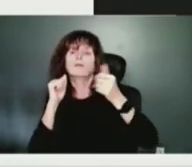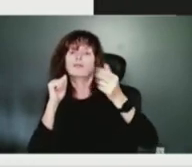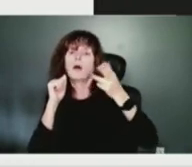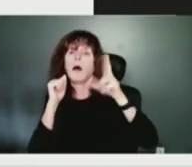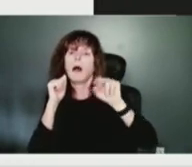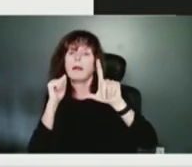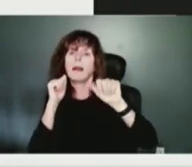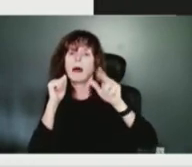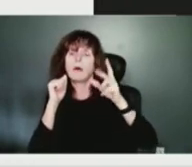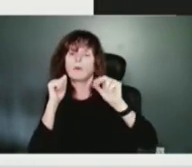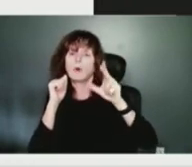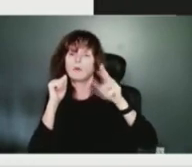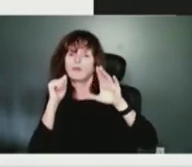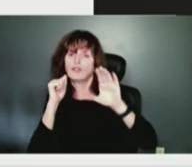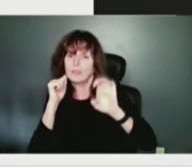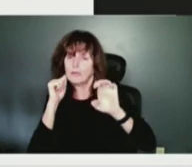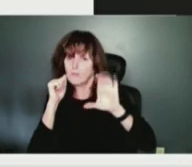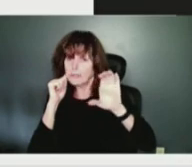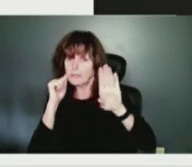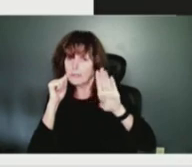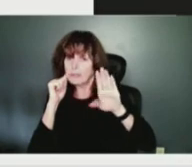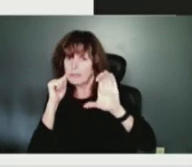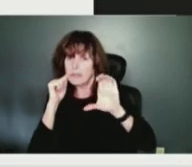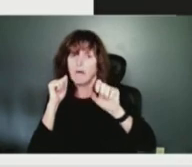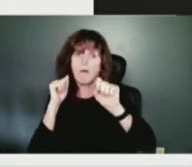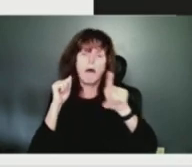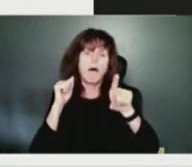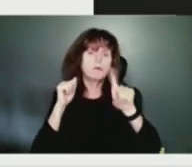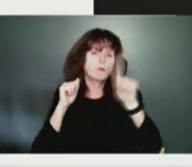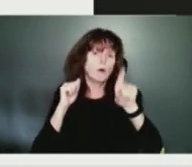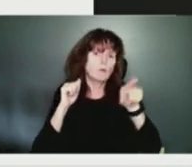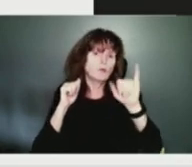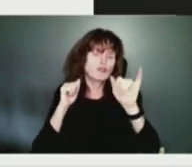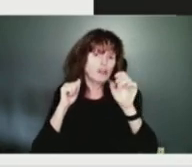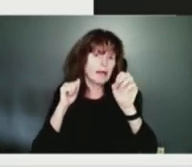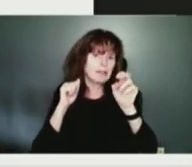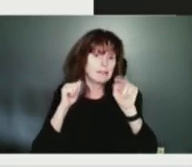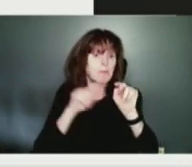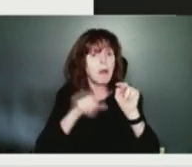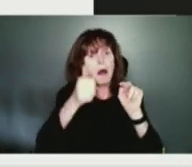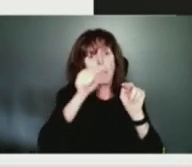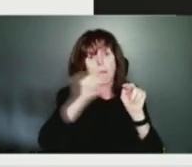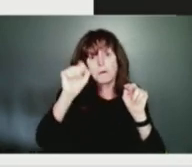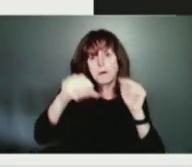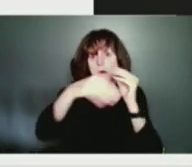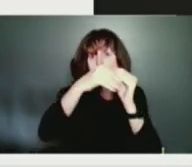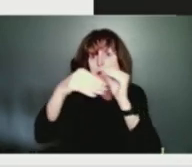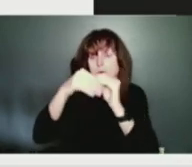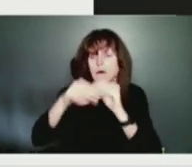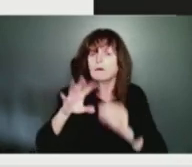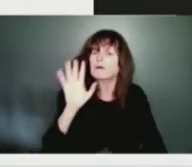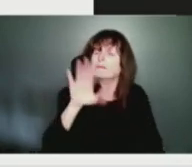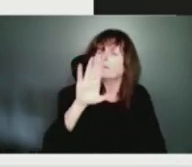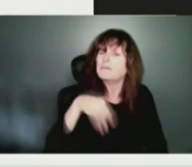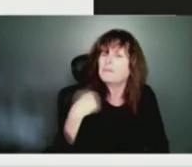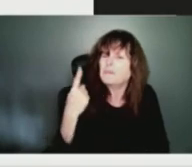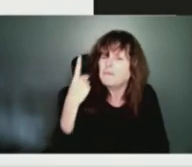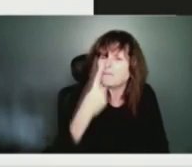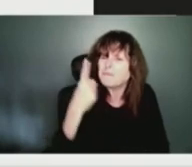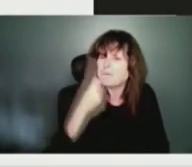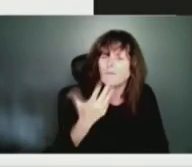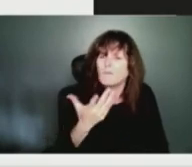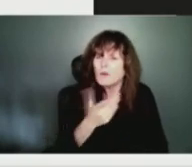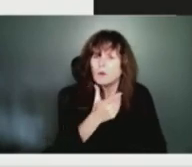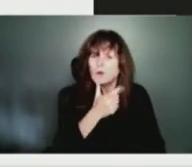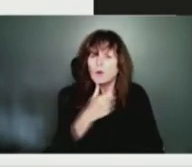please feel free to jump in. Is anyone visiting tent sites to urge people who are camped out to seek shelter in a more appropriate site? These